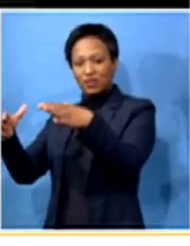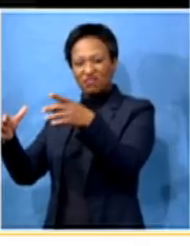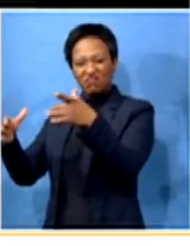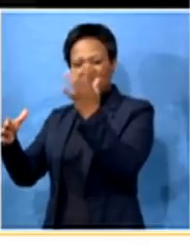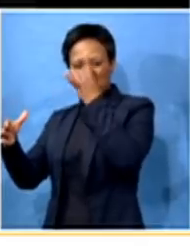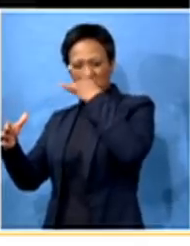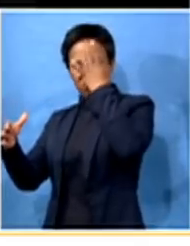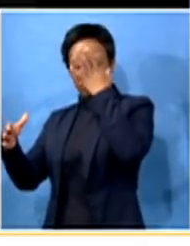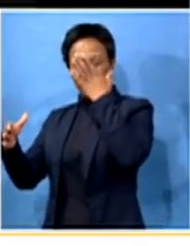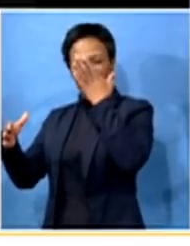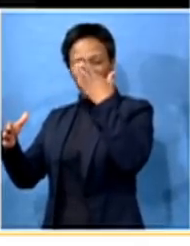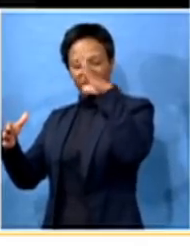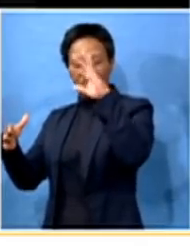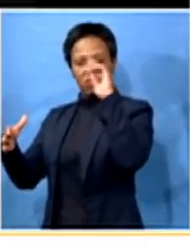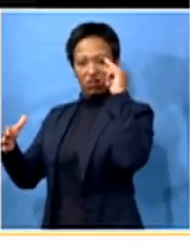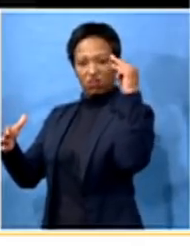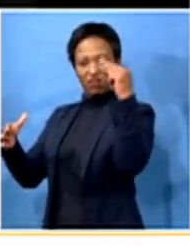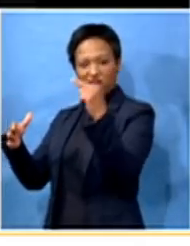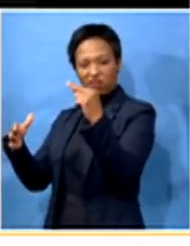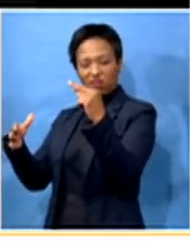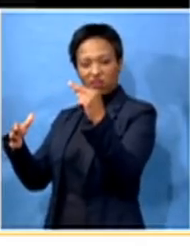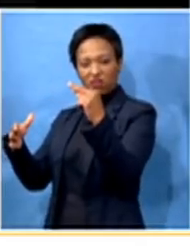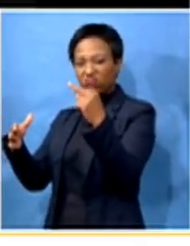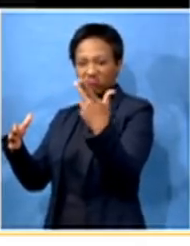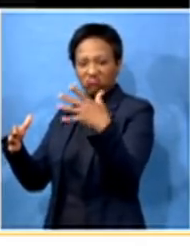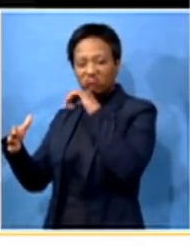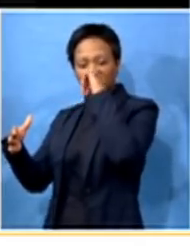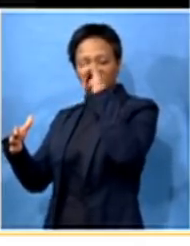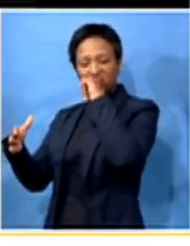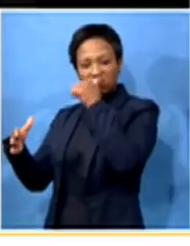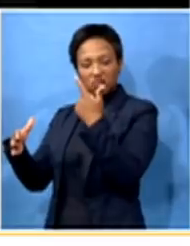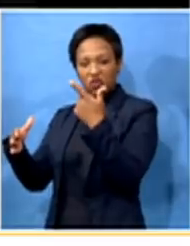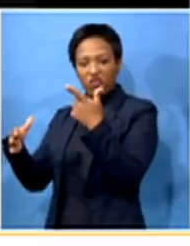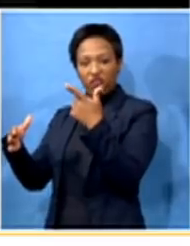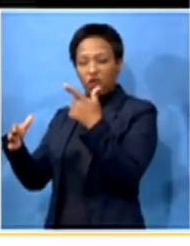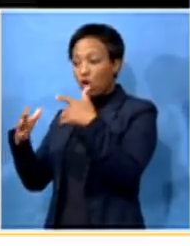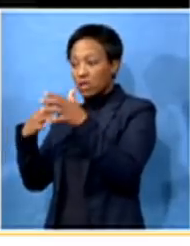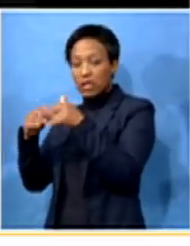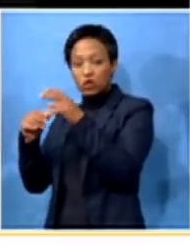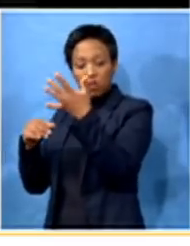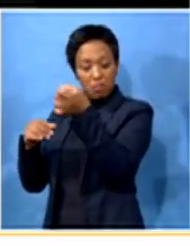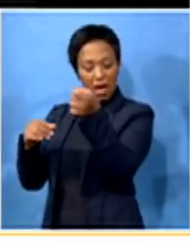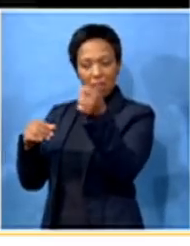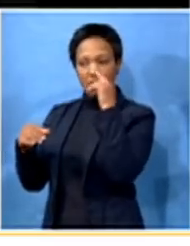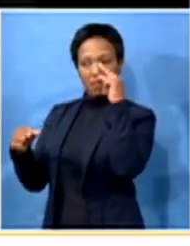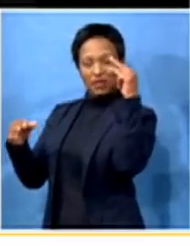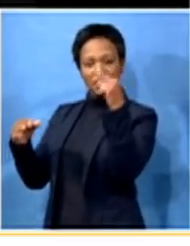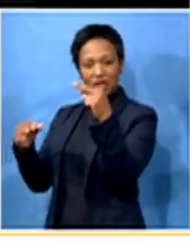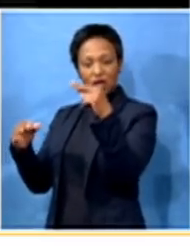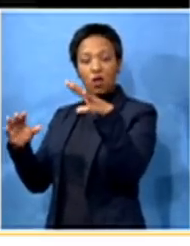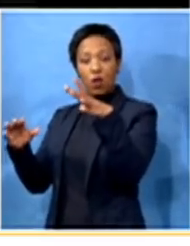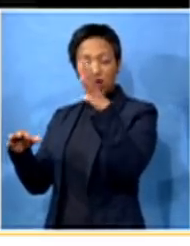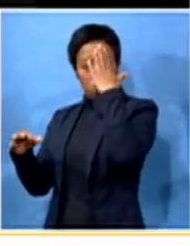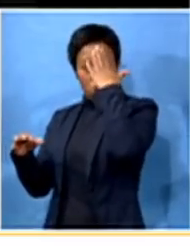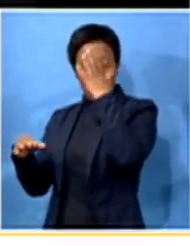the perception that this particular matter creates. Knowing full well that perceptions are all powerful,